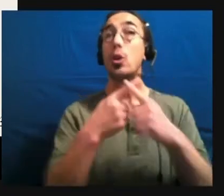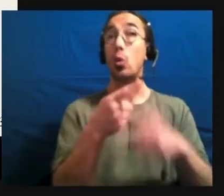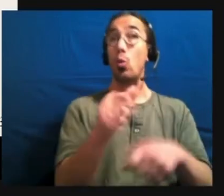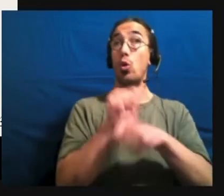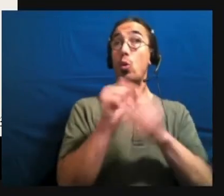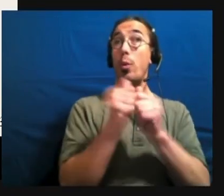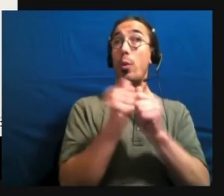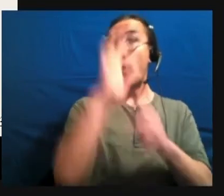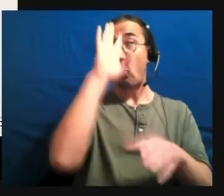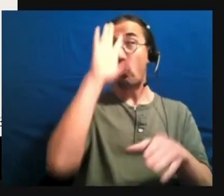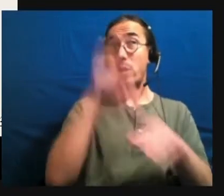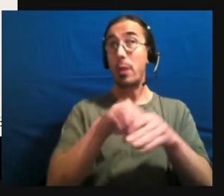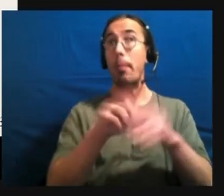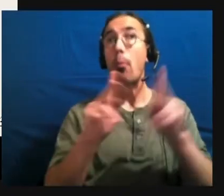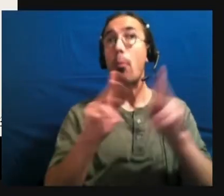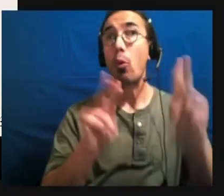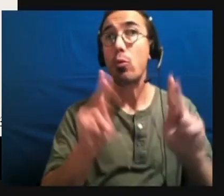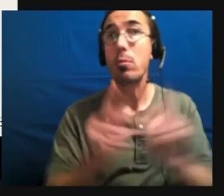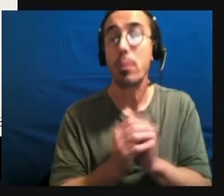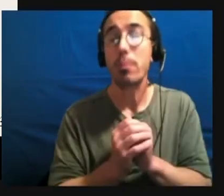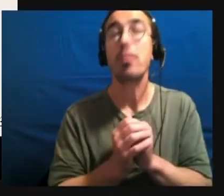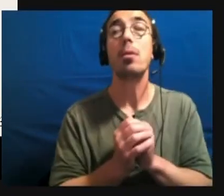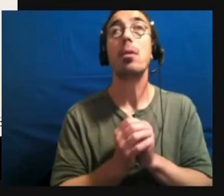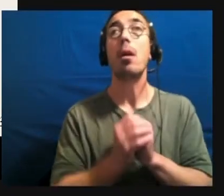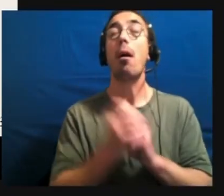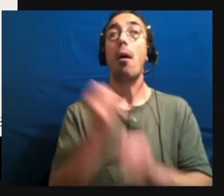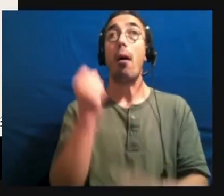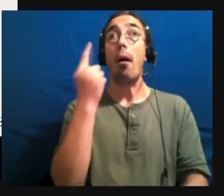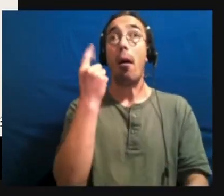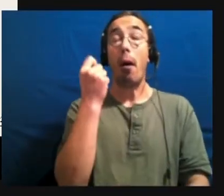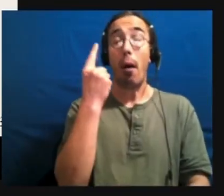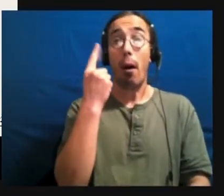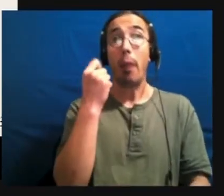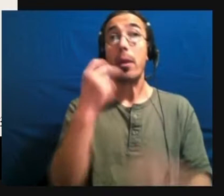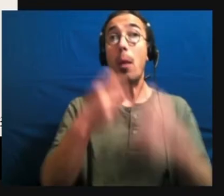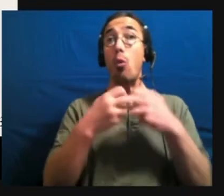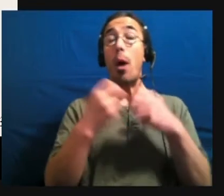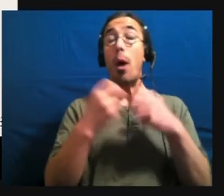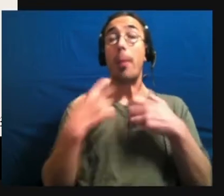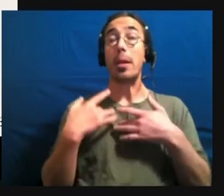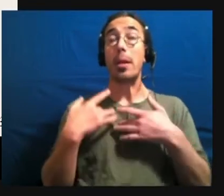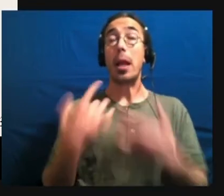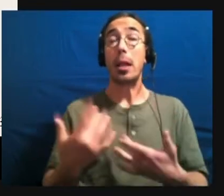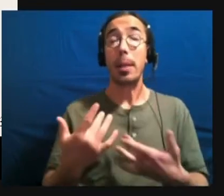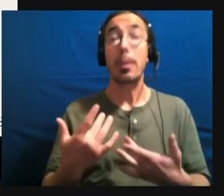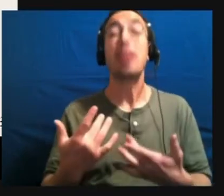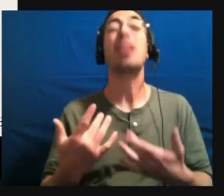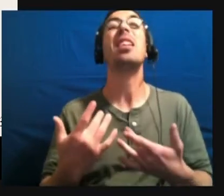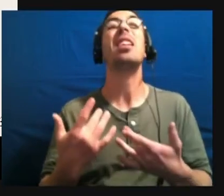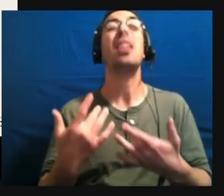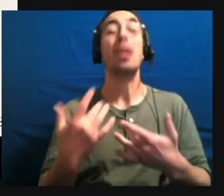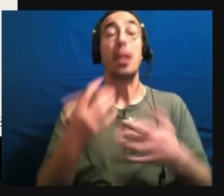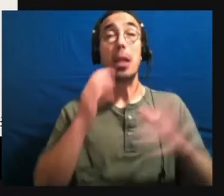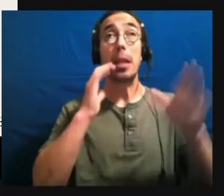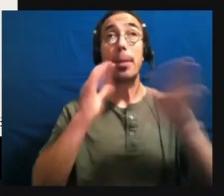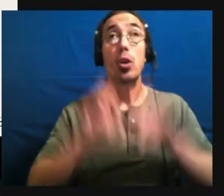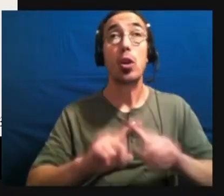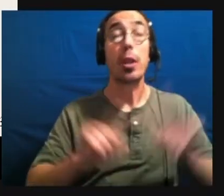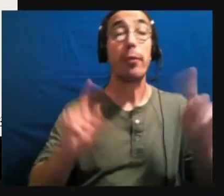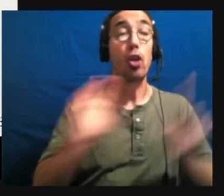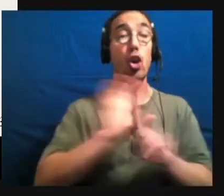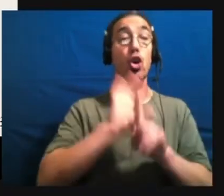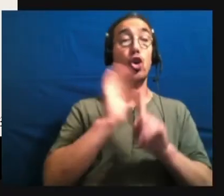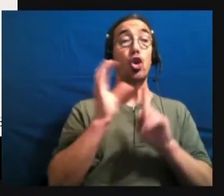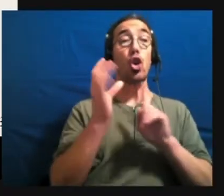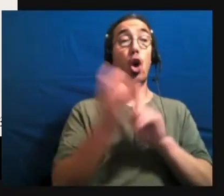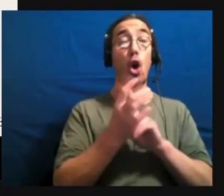Um, and, and assume that the problem is more likely rooted in communication differences and cultural differences and brain